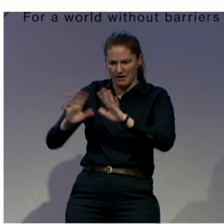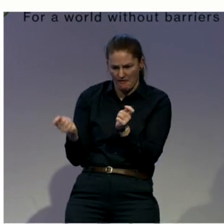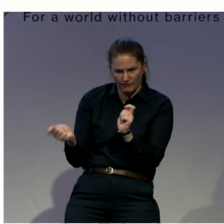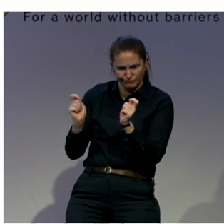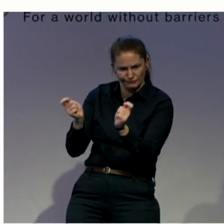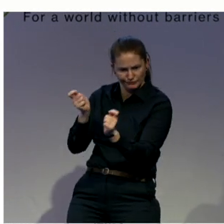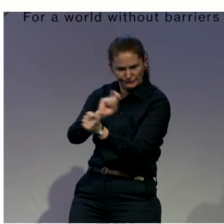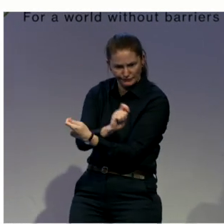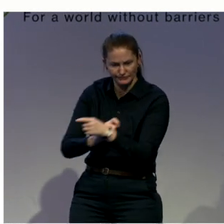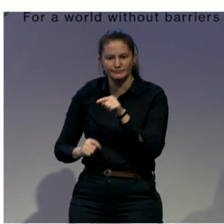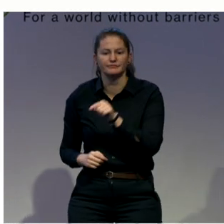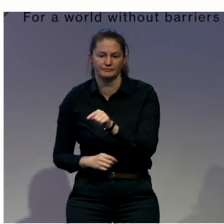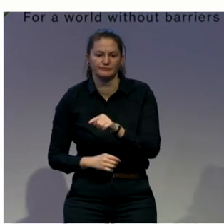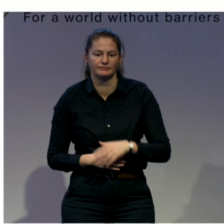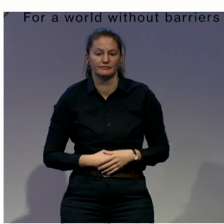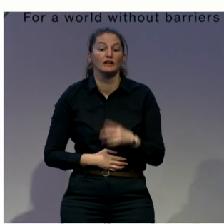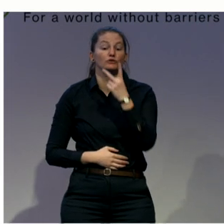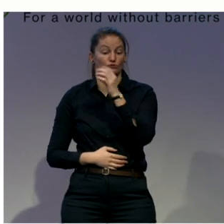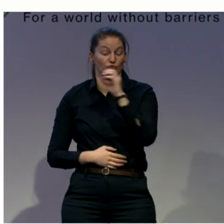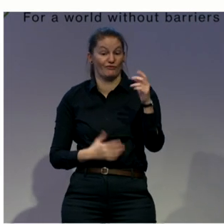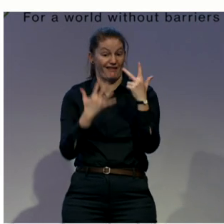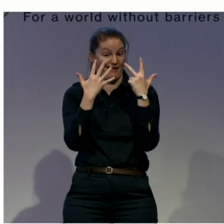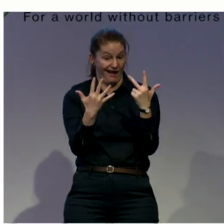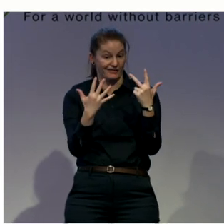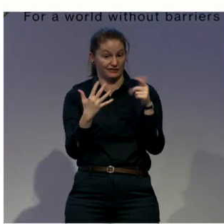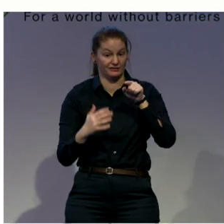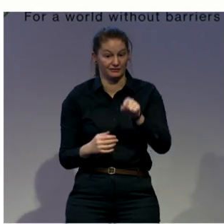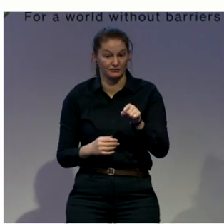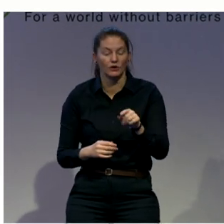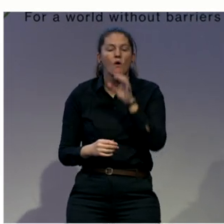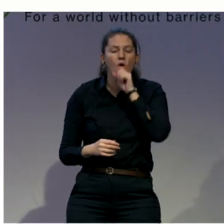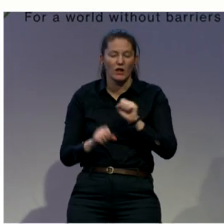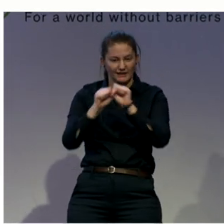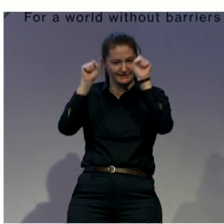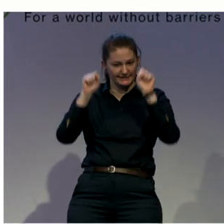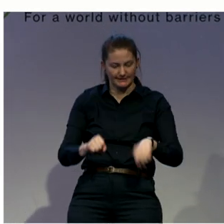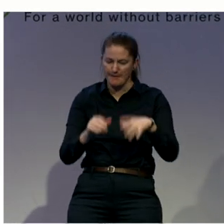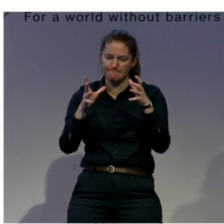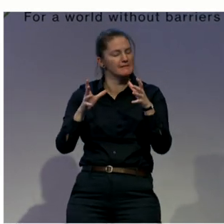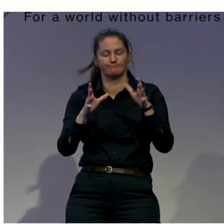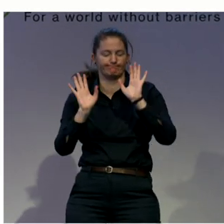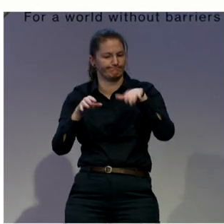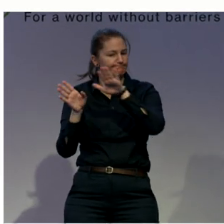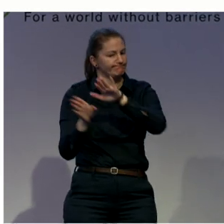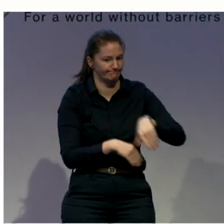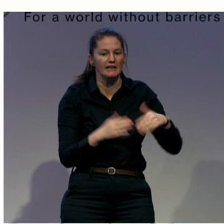a new criminal procedure, you know, because the one we had previously was a very old and outdated